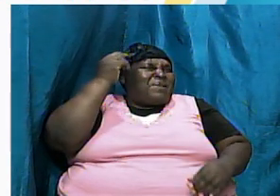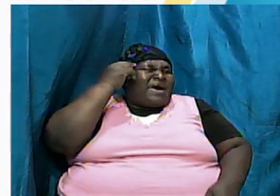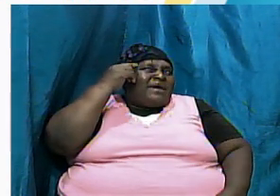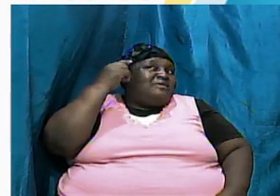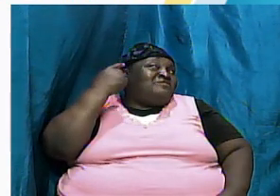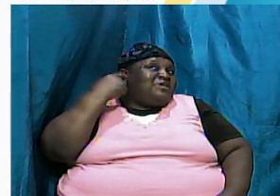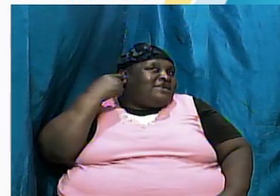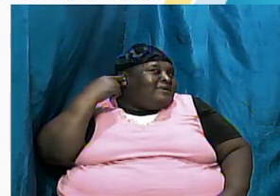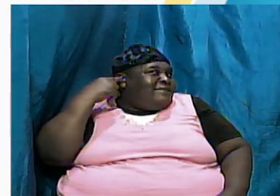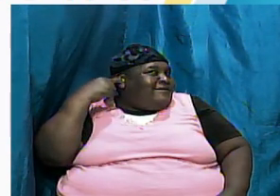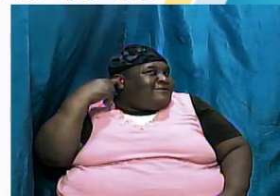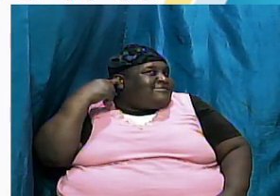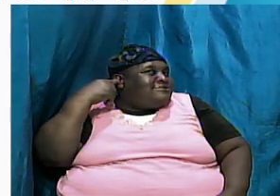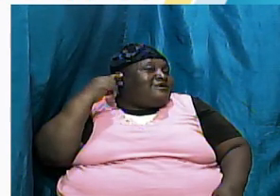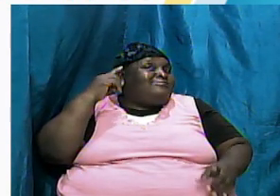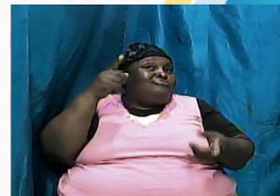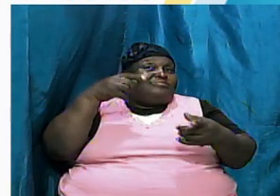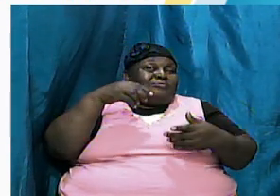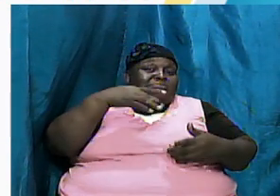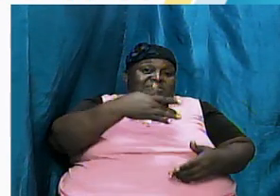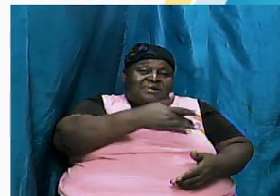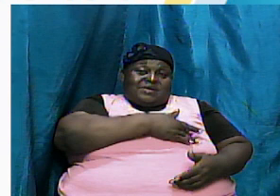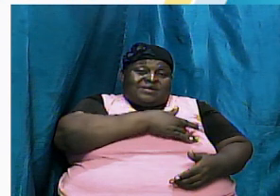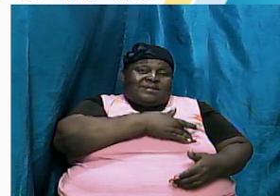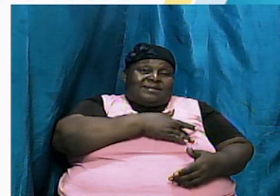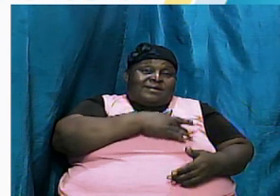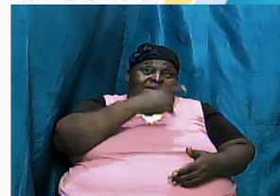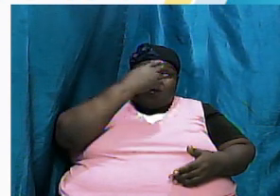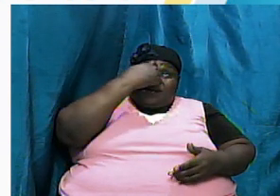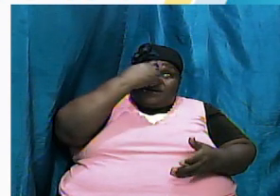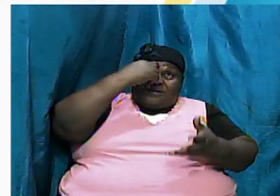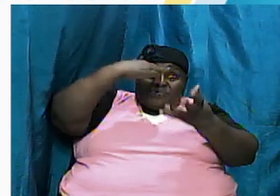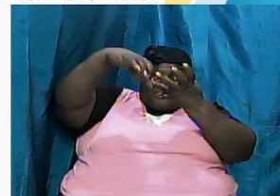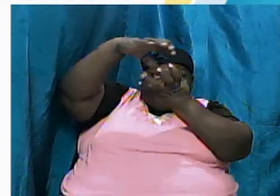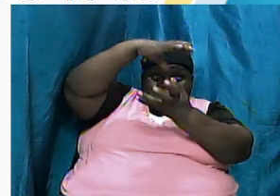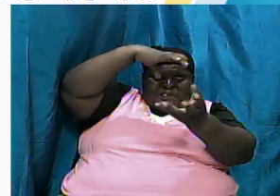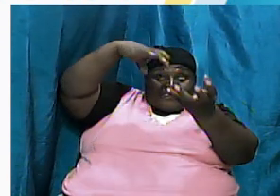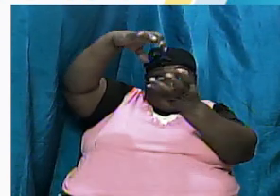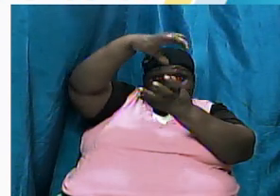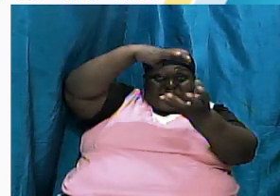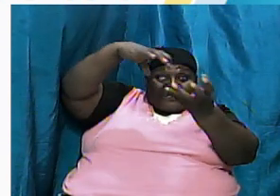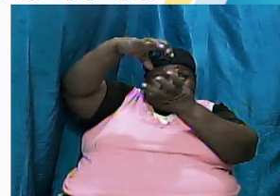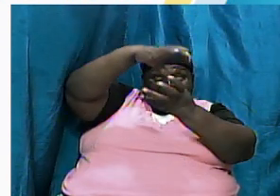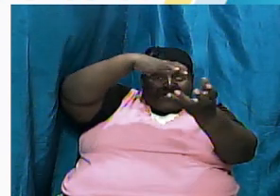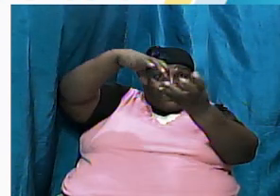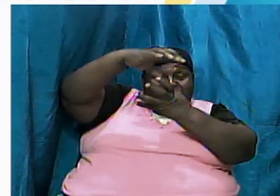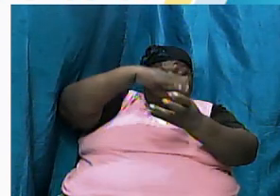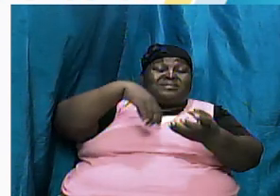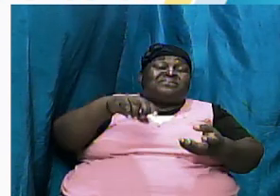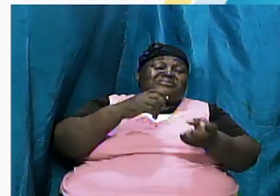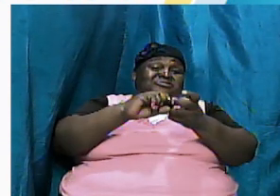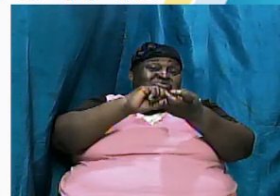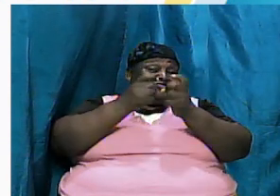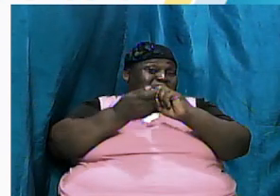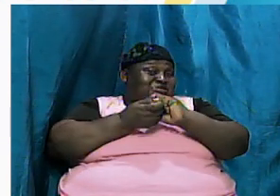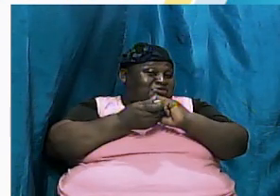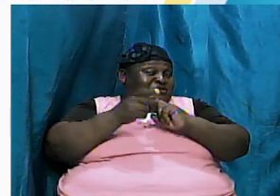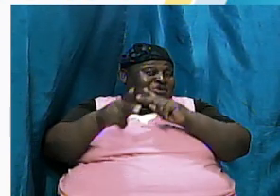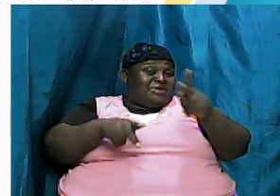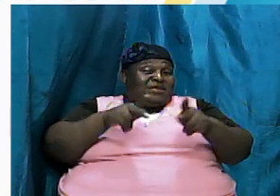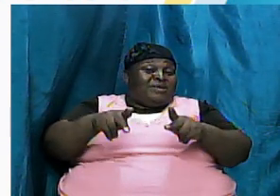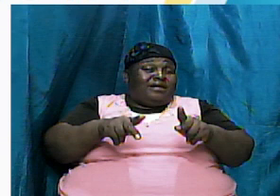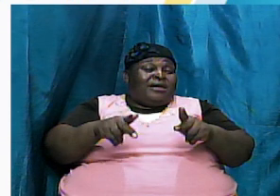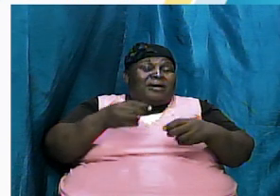the heart and to confuse and to confound people and to cause them to